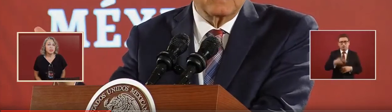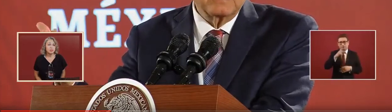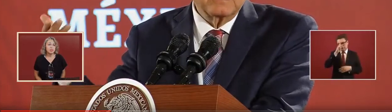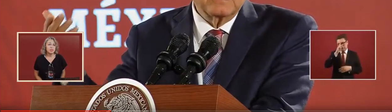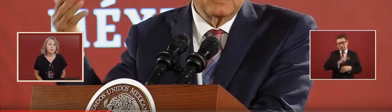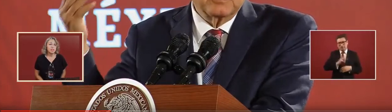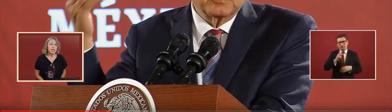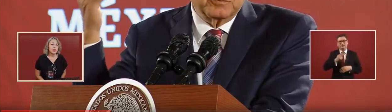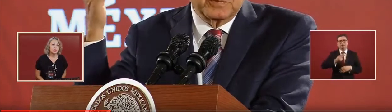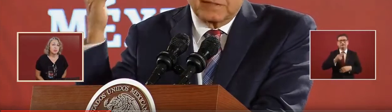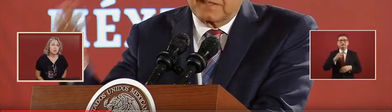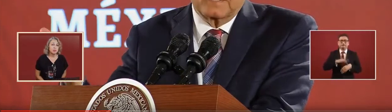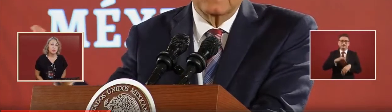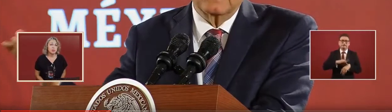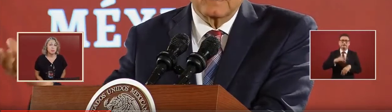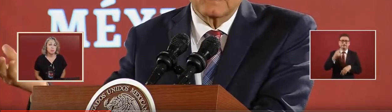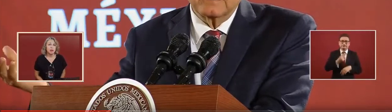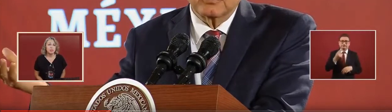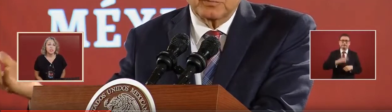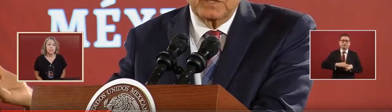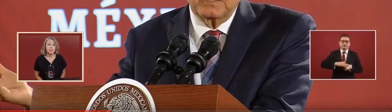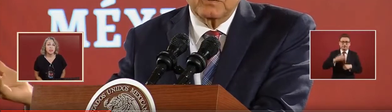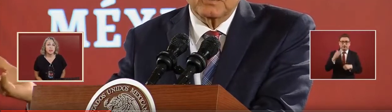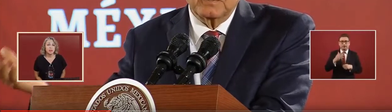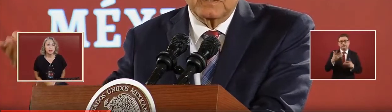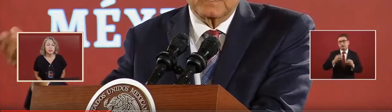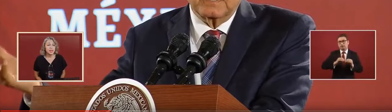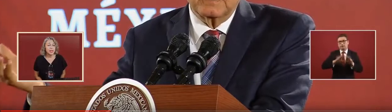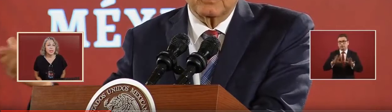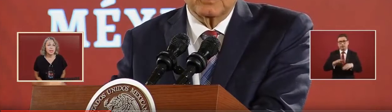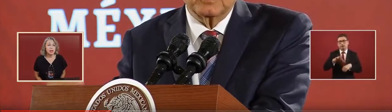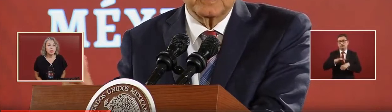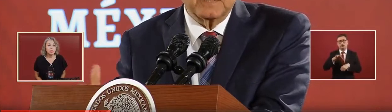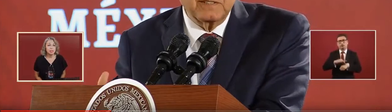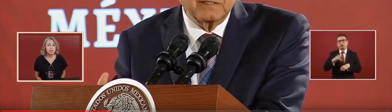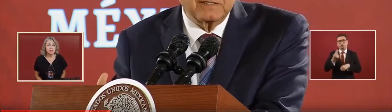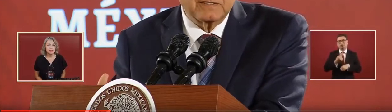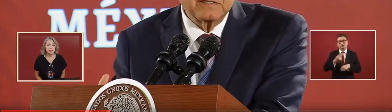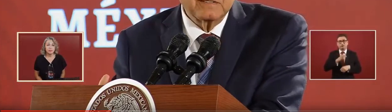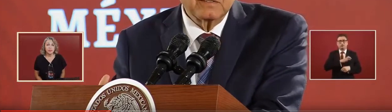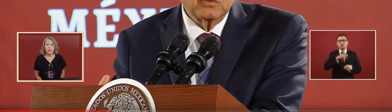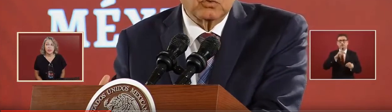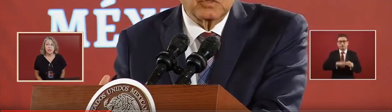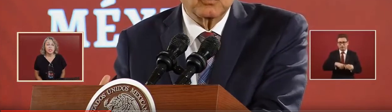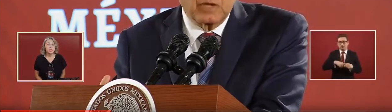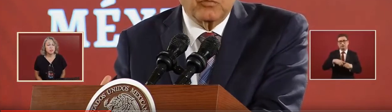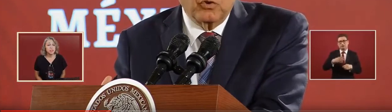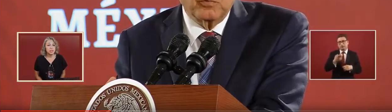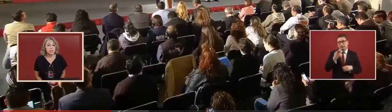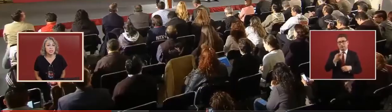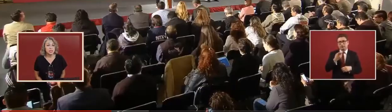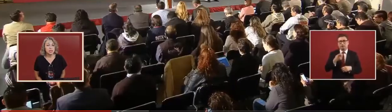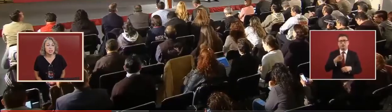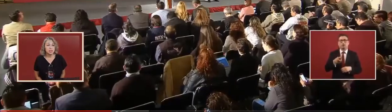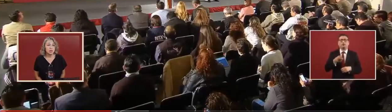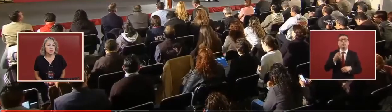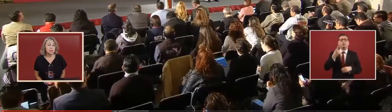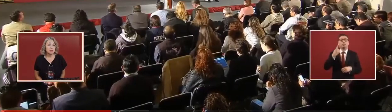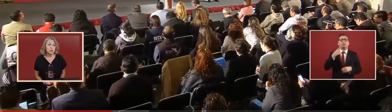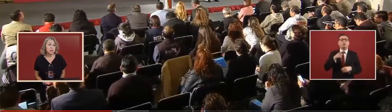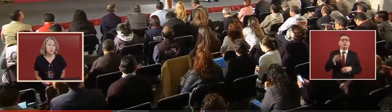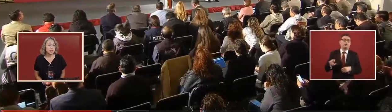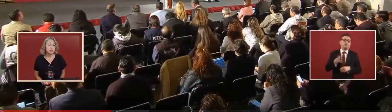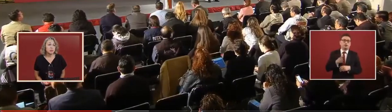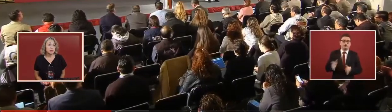impoverished, they need doctors doctors and specialists, so some way to, the way to